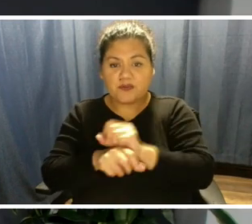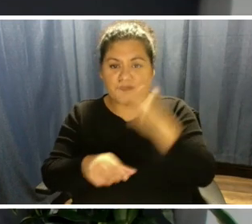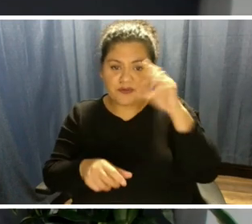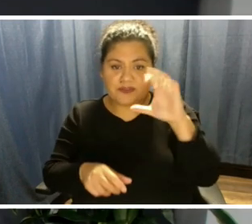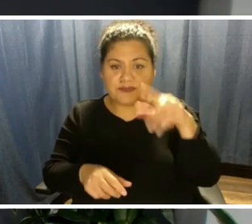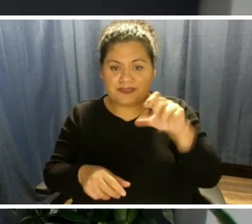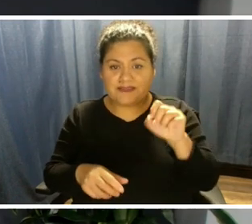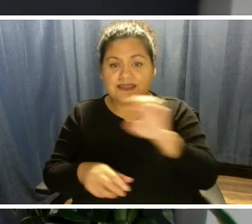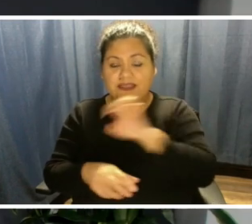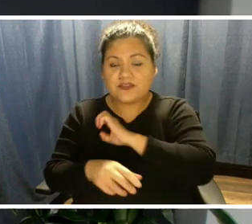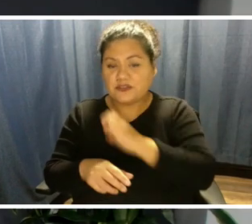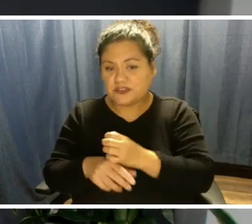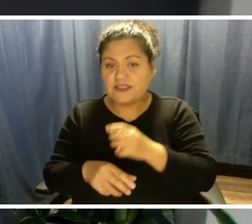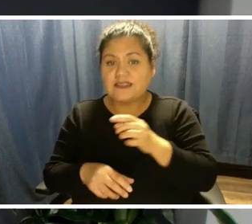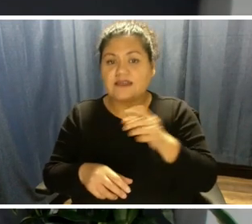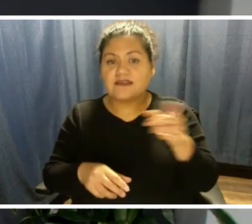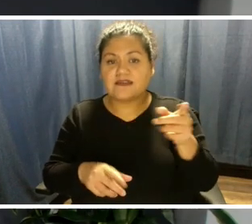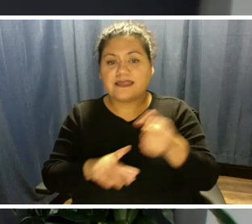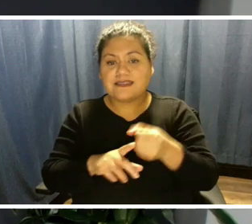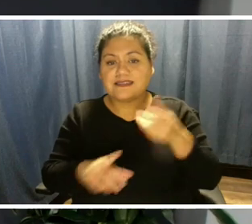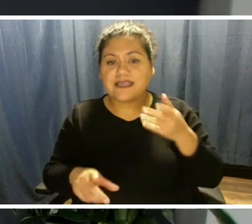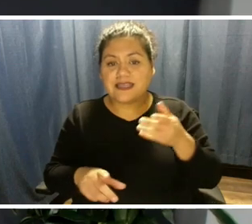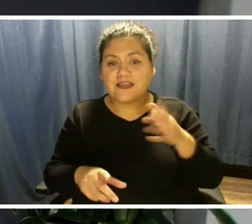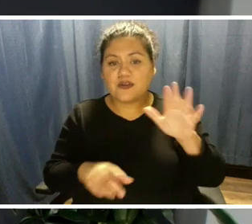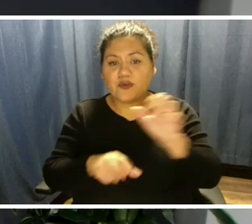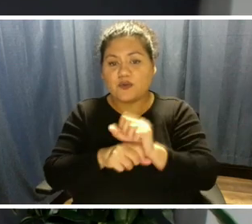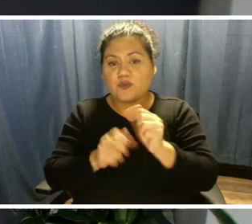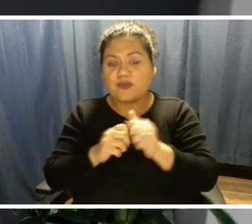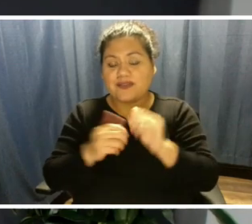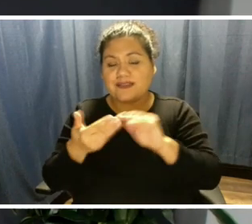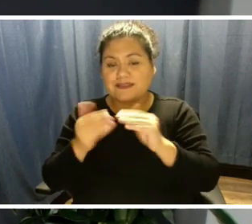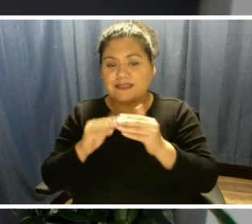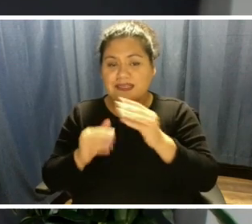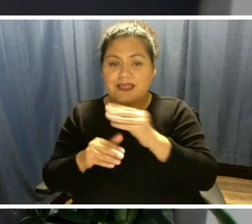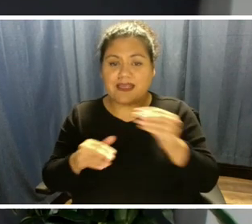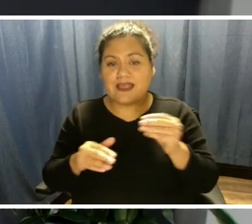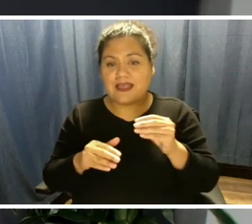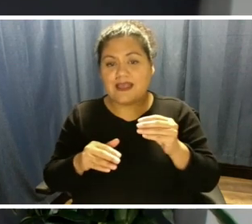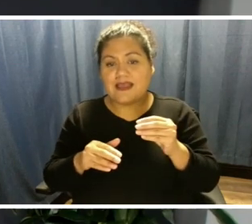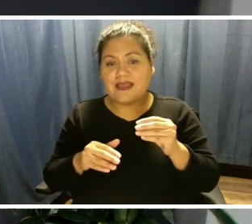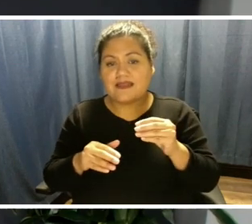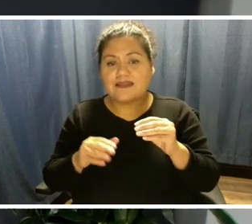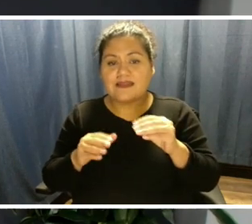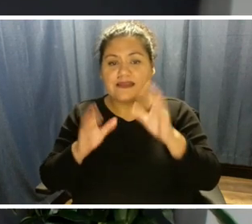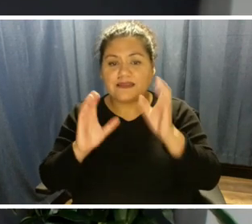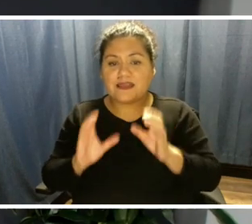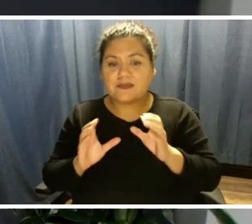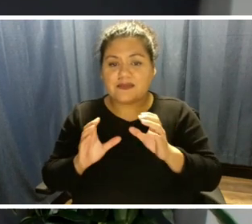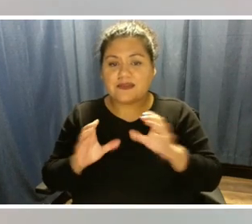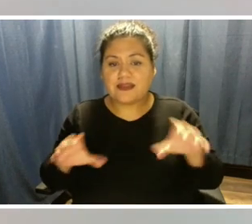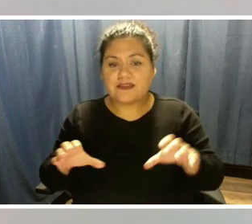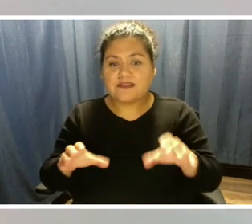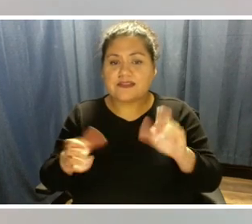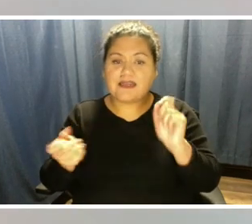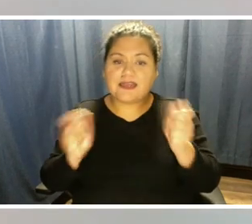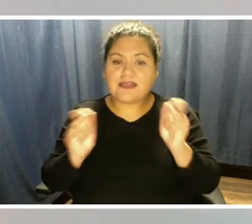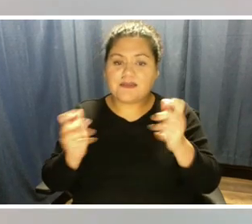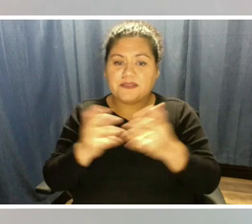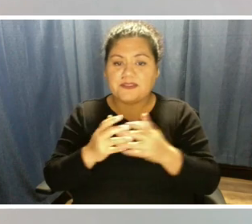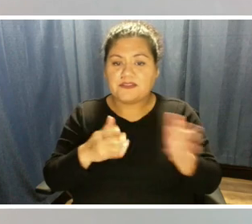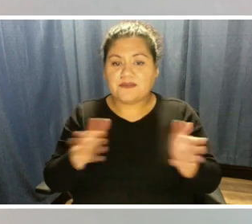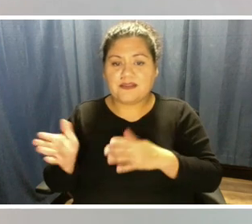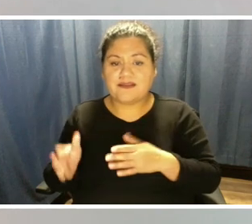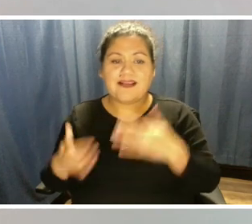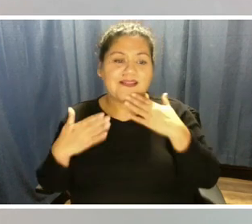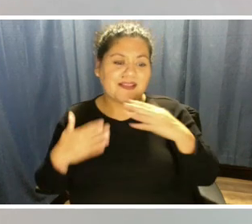us more about your work with the city and in particular the Climate Action and Adaptation Plan. Thank you,